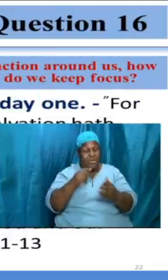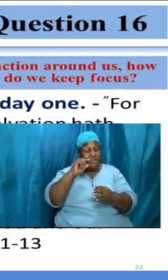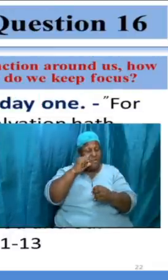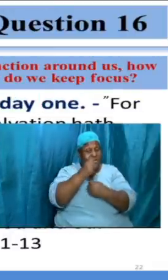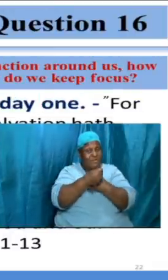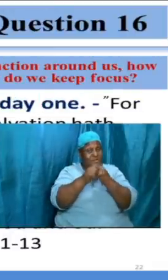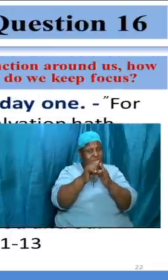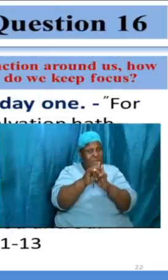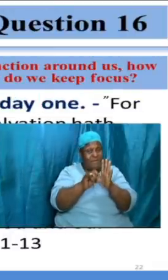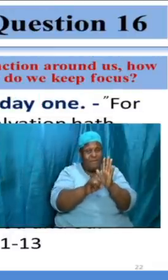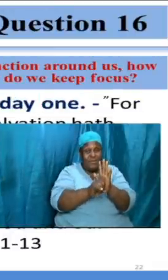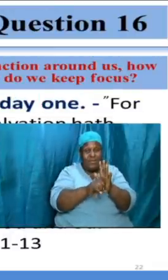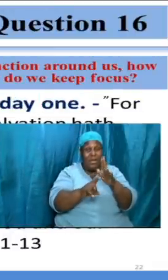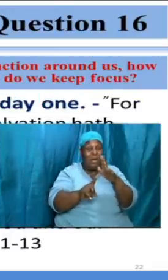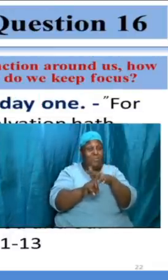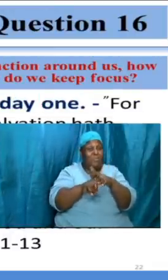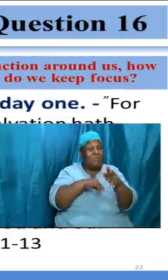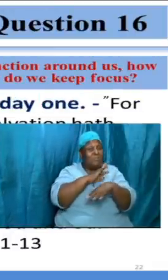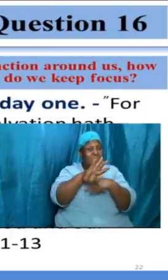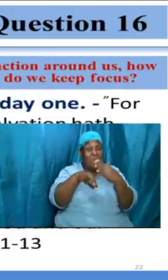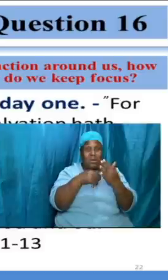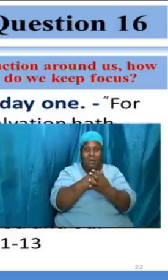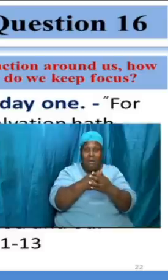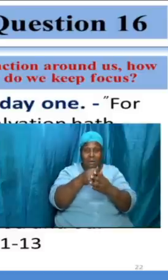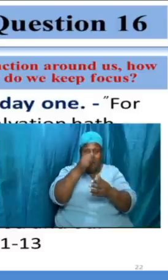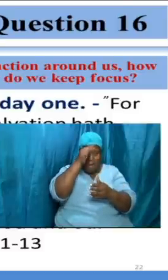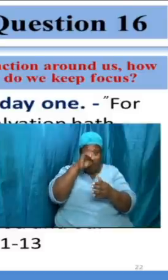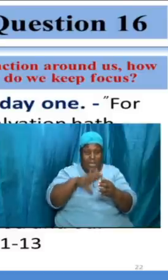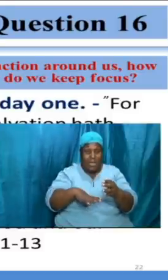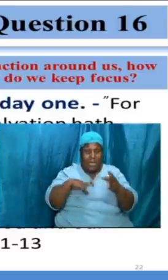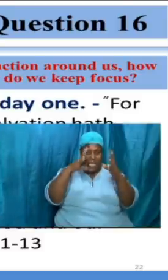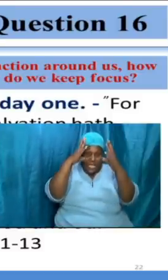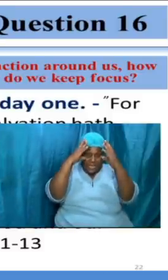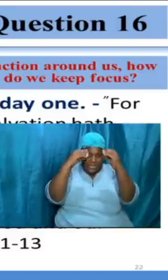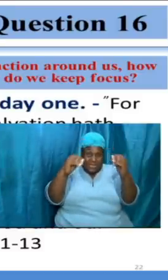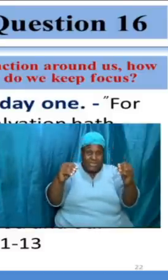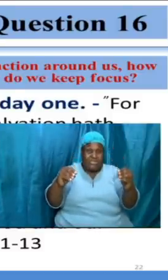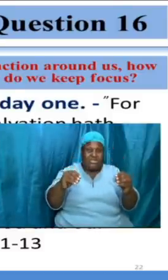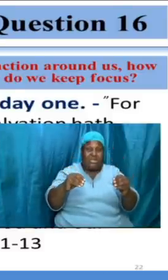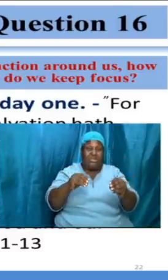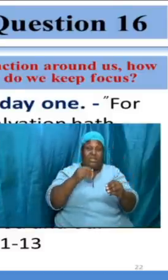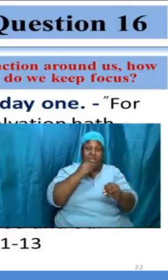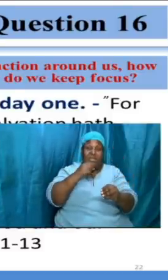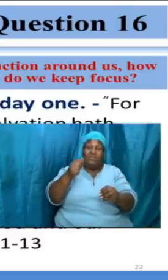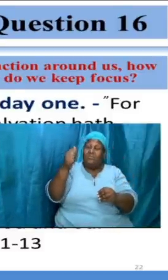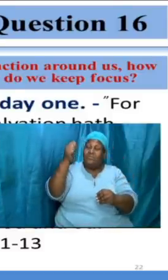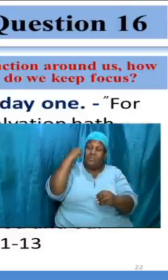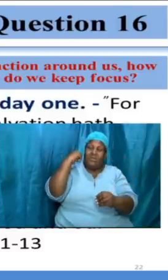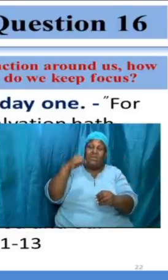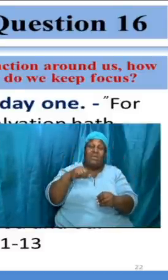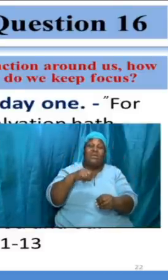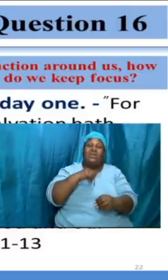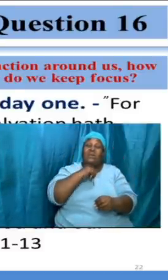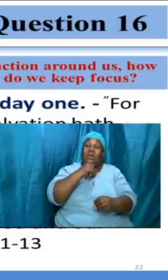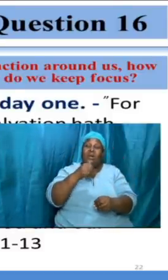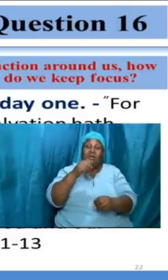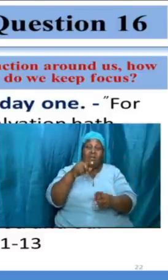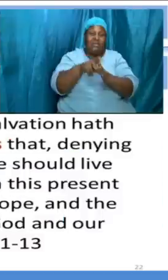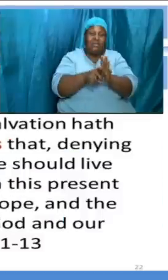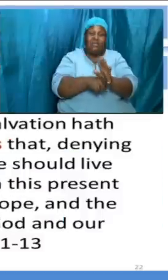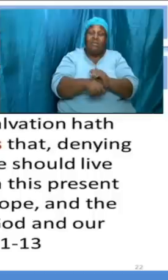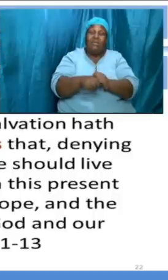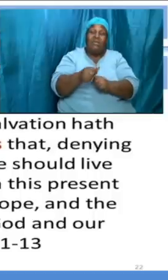as appear to all men teaching us that denying ungodliness and worldly lusts we should live